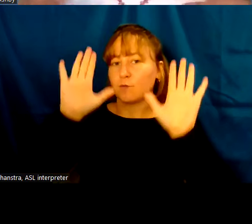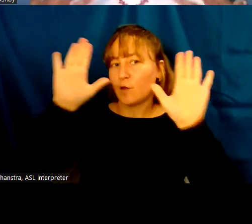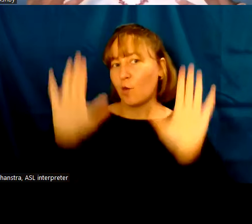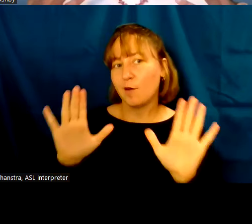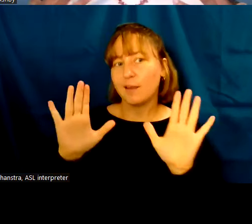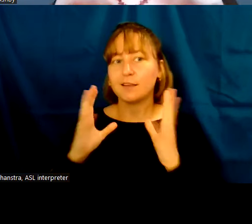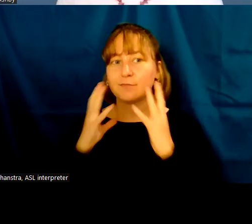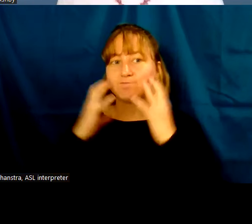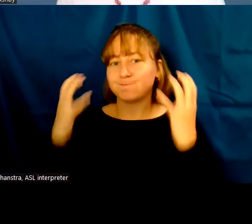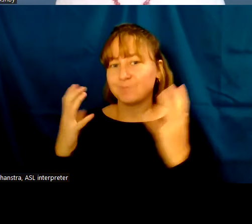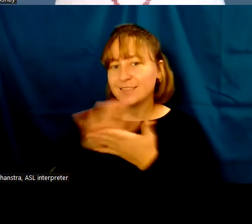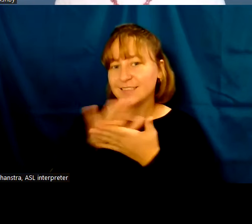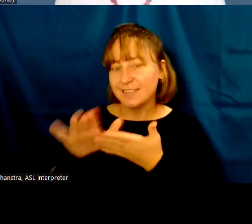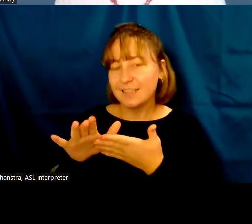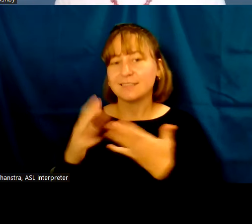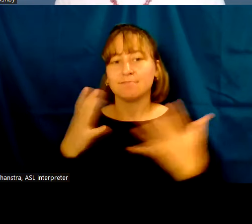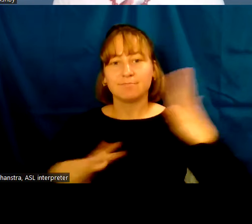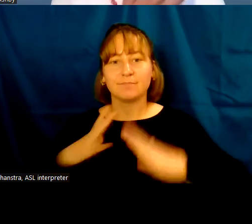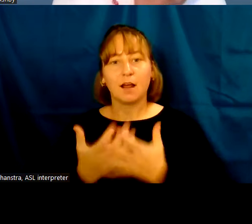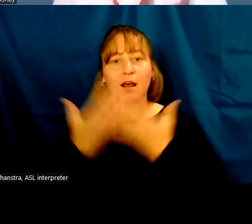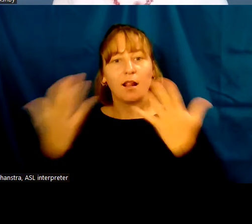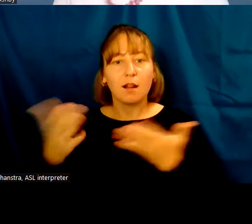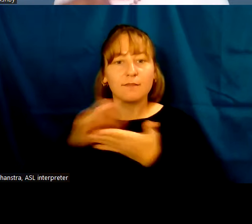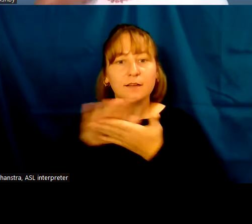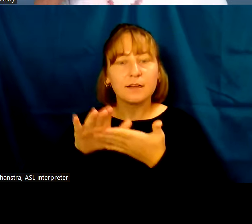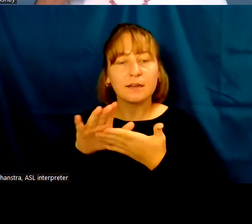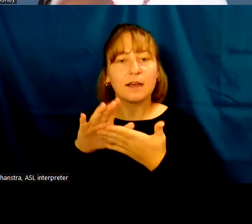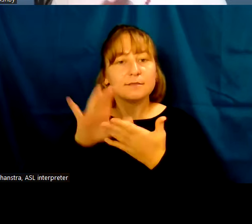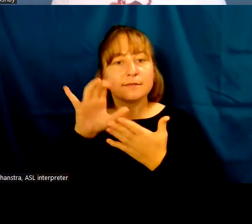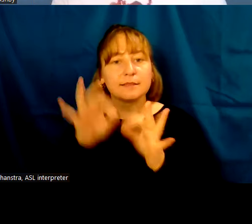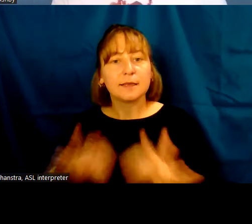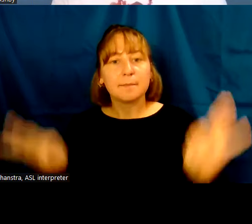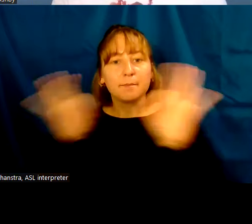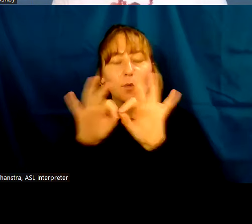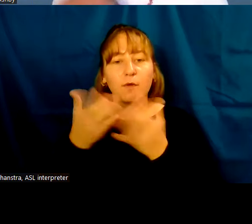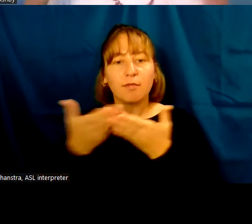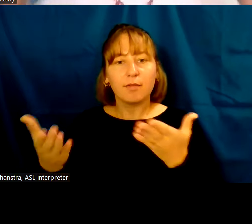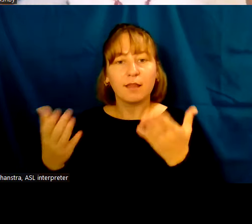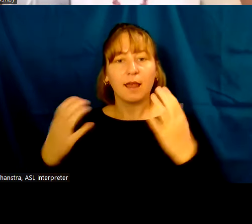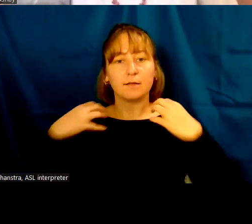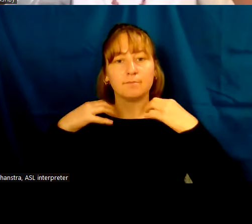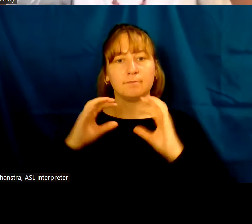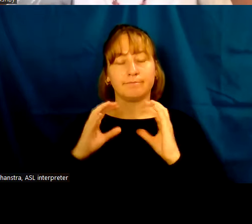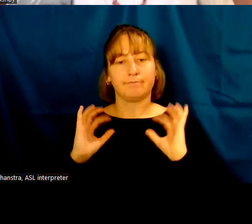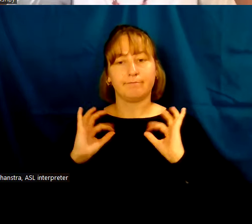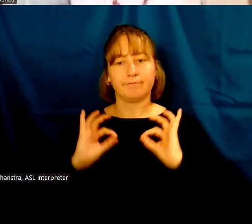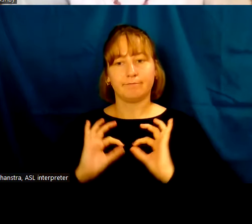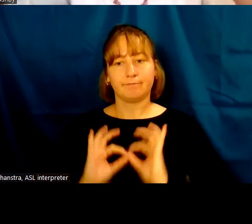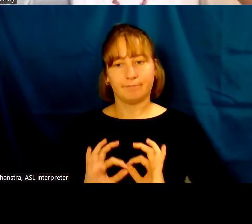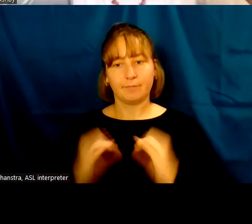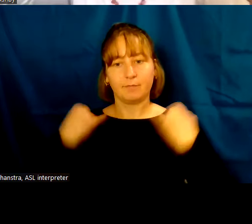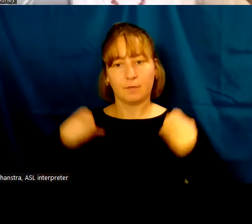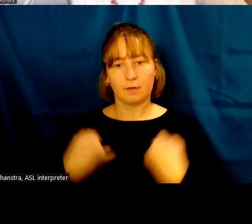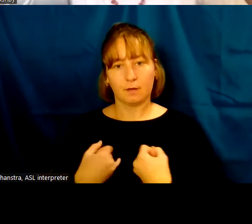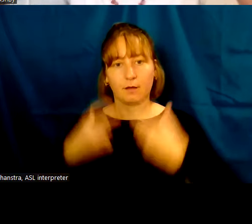wearing a lot of the Meroitic royal iconography, including those ball beads around her neck, a cap crown